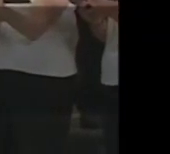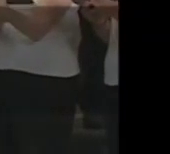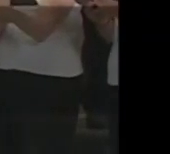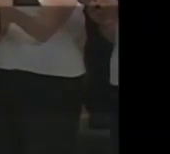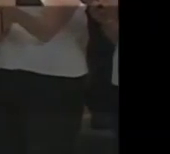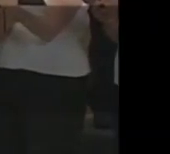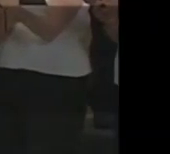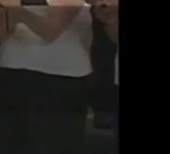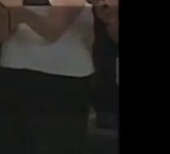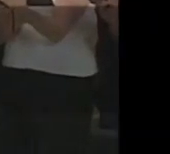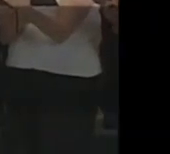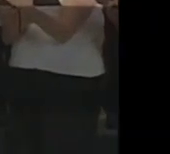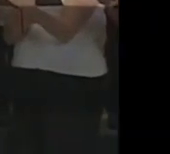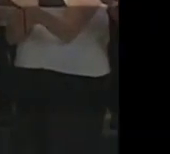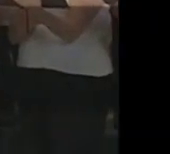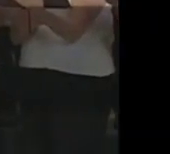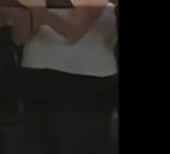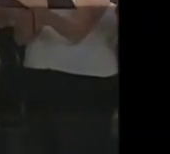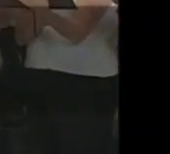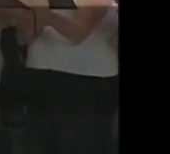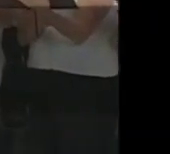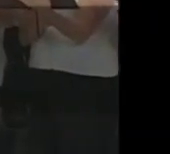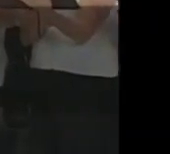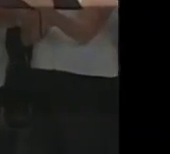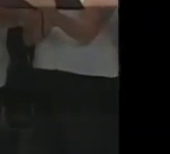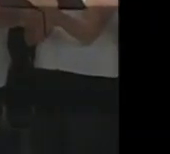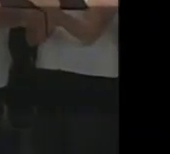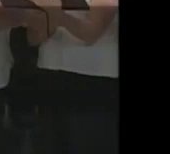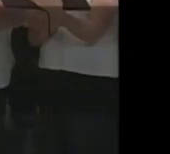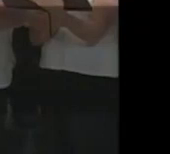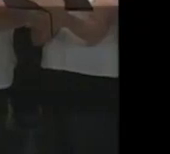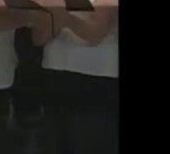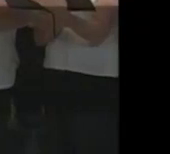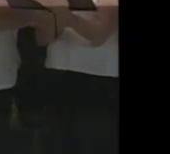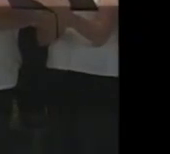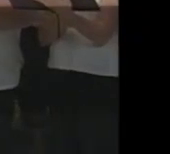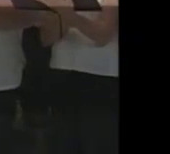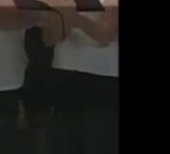Savior for refuge at land?